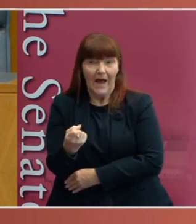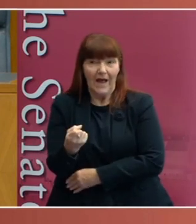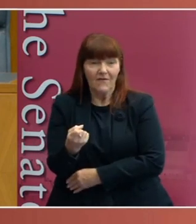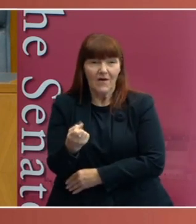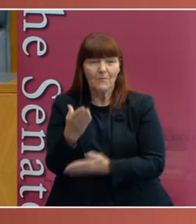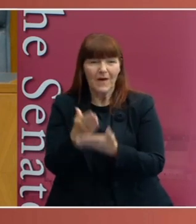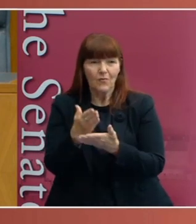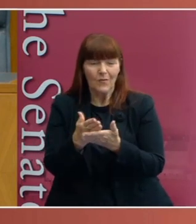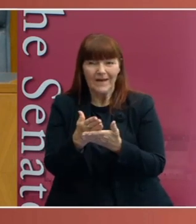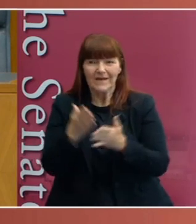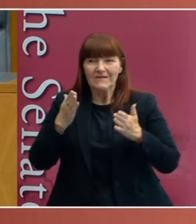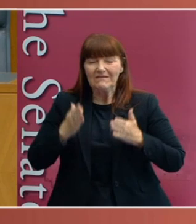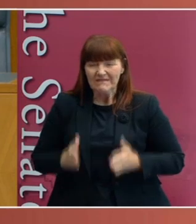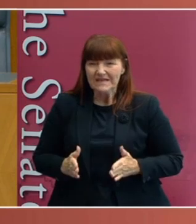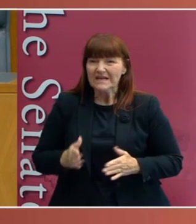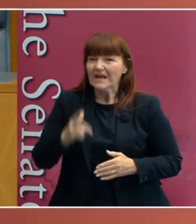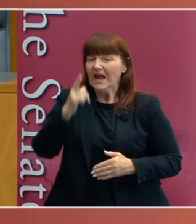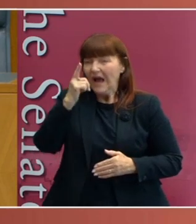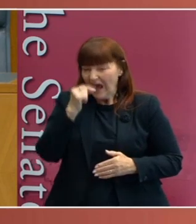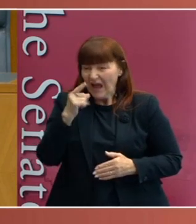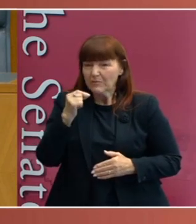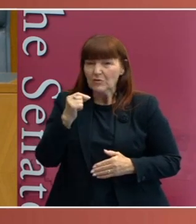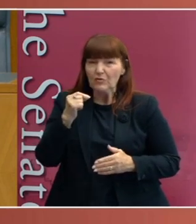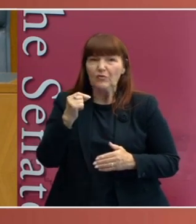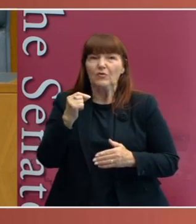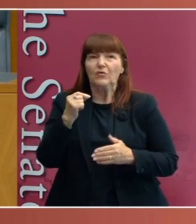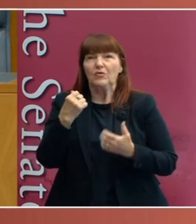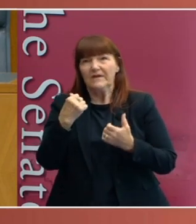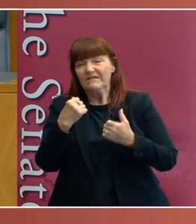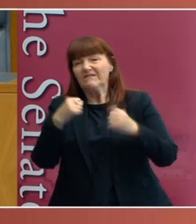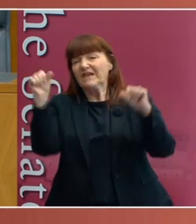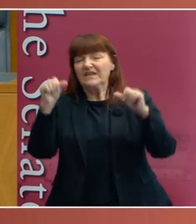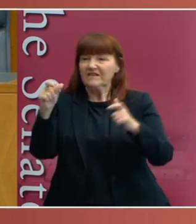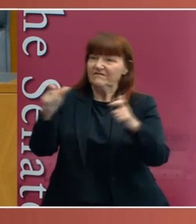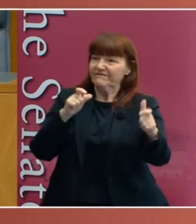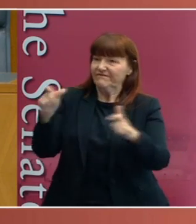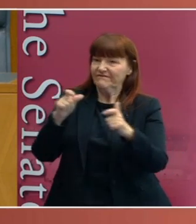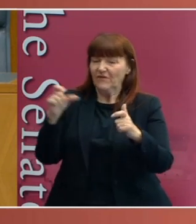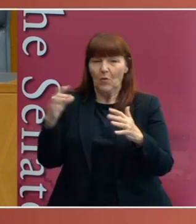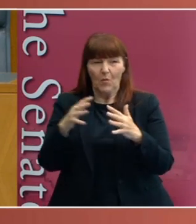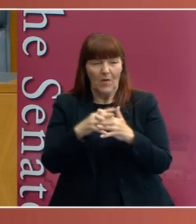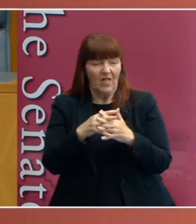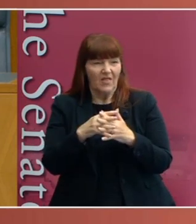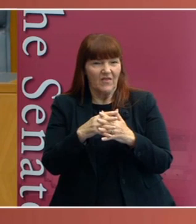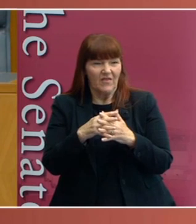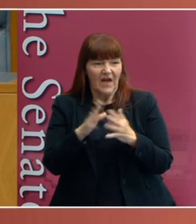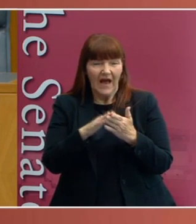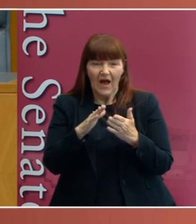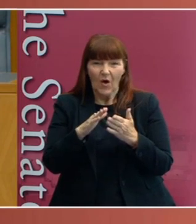absence of the actual physical capacity to give effect to such a law. How would the Commonwealth have had the facilities and the medical